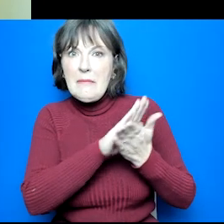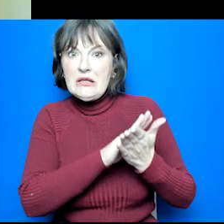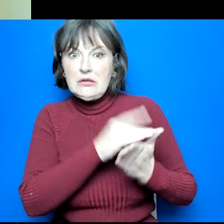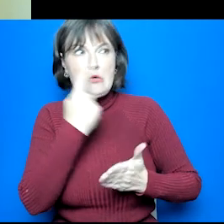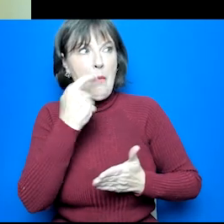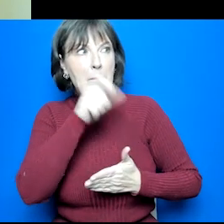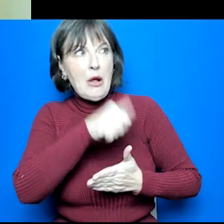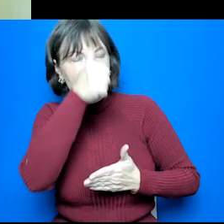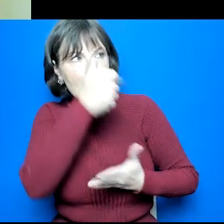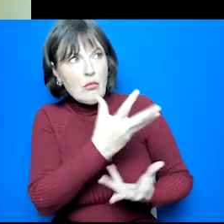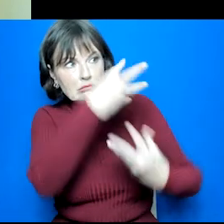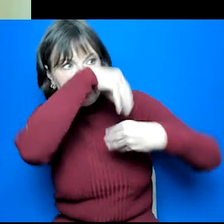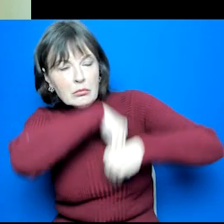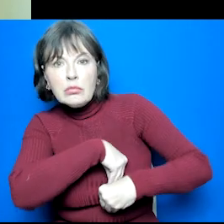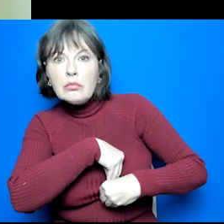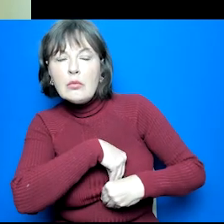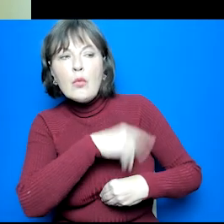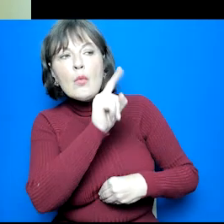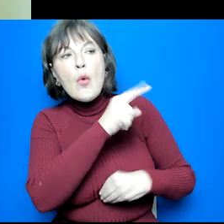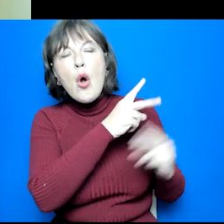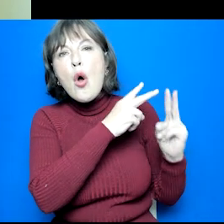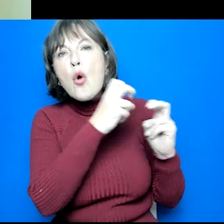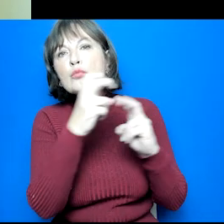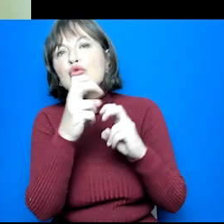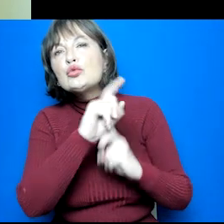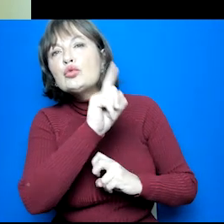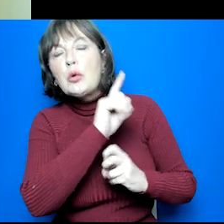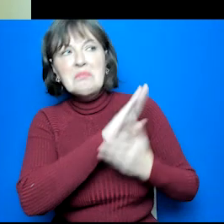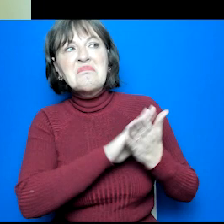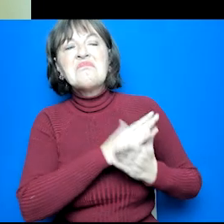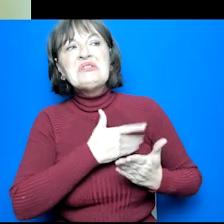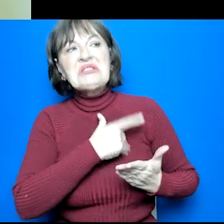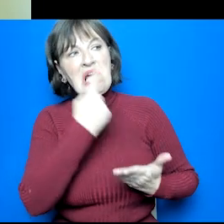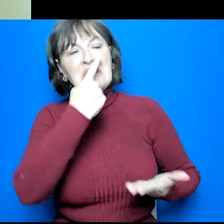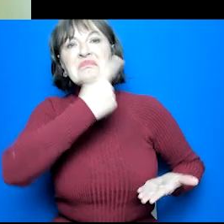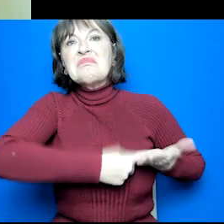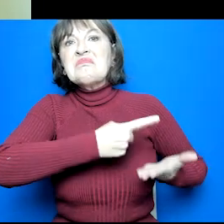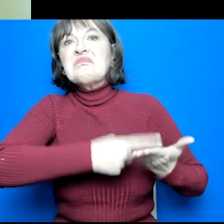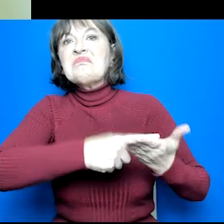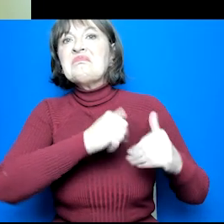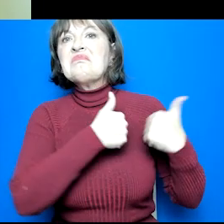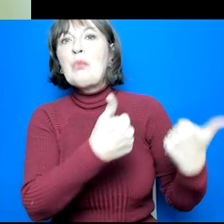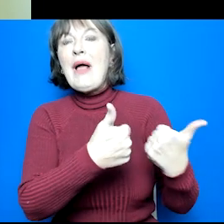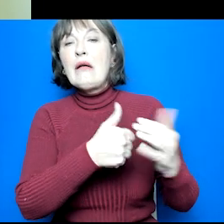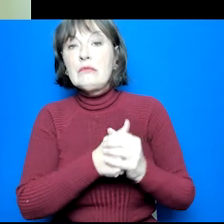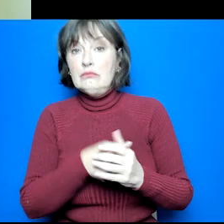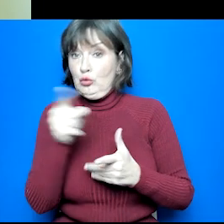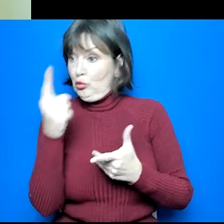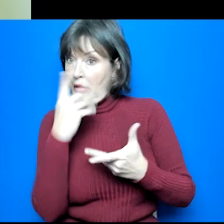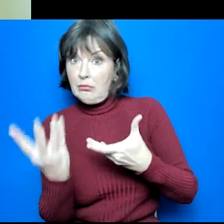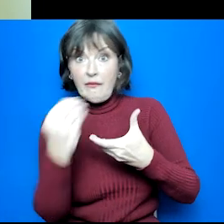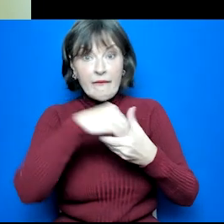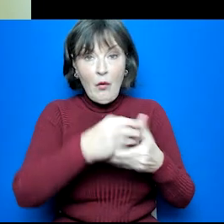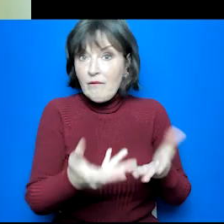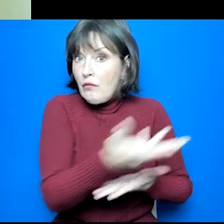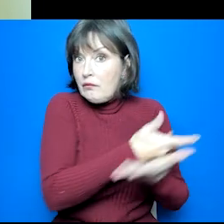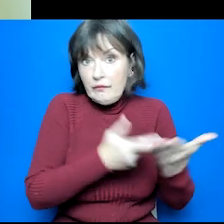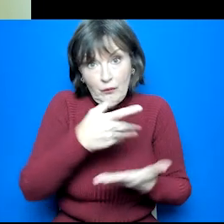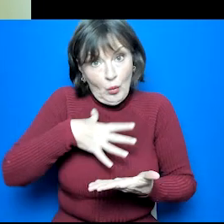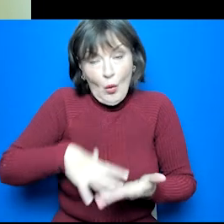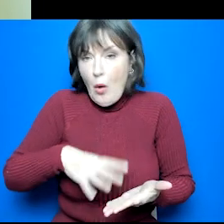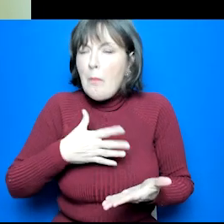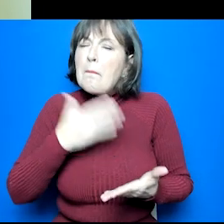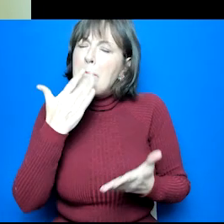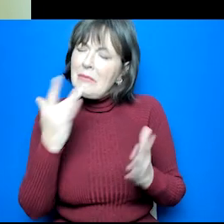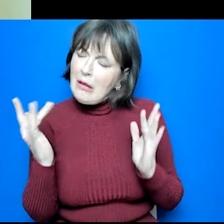importantly understand all the options so they can make those good decisions. You can join in this conversation with your advisor and your young person too.